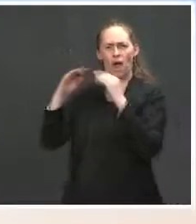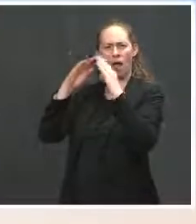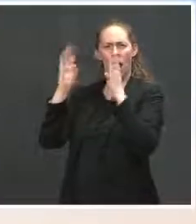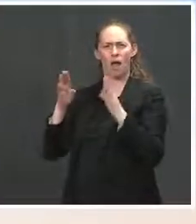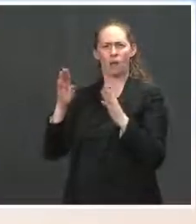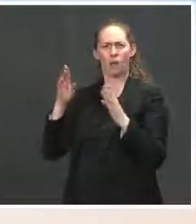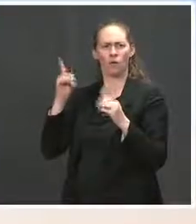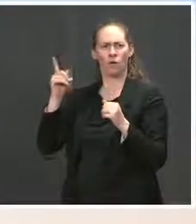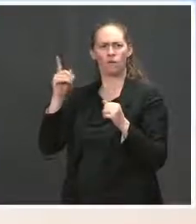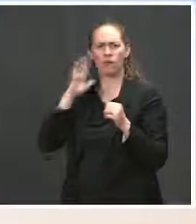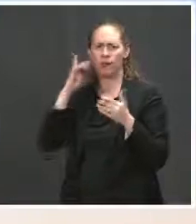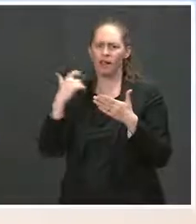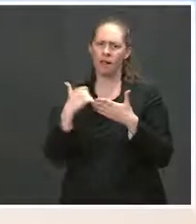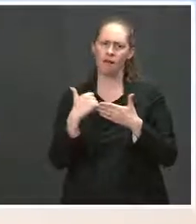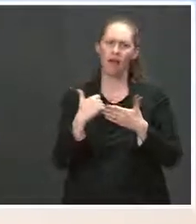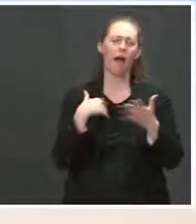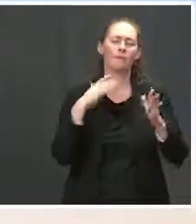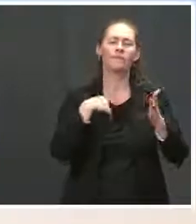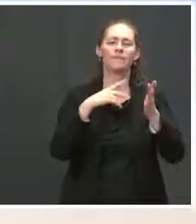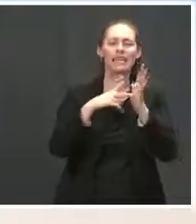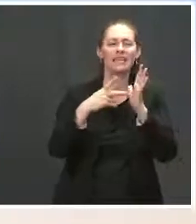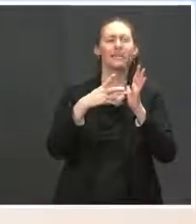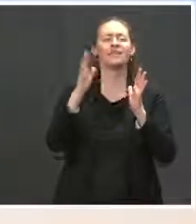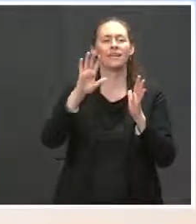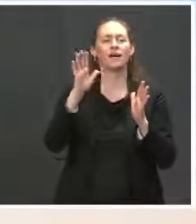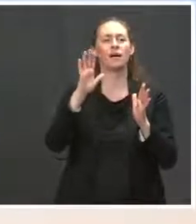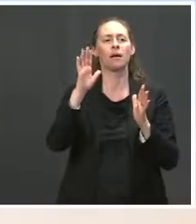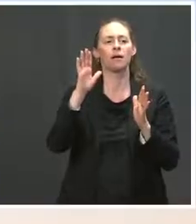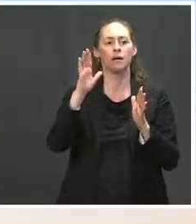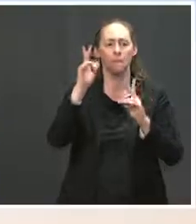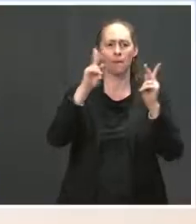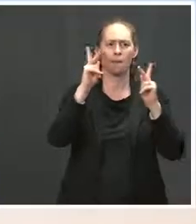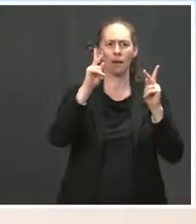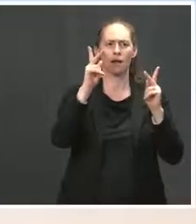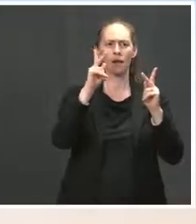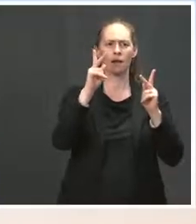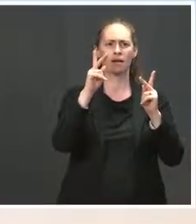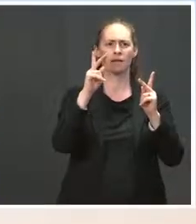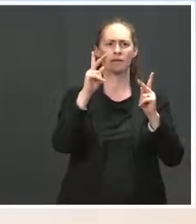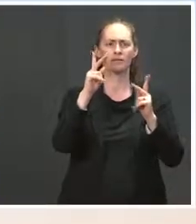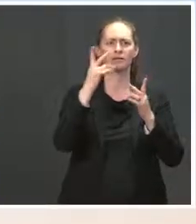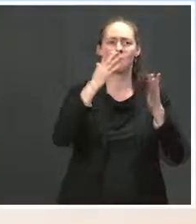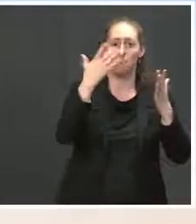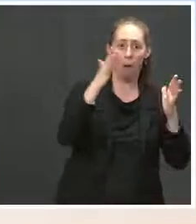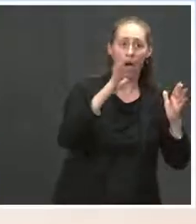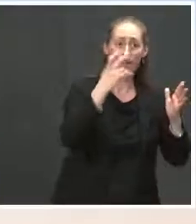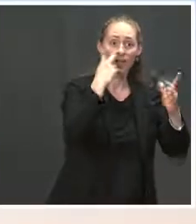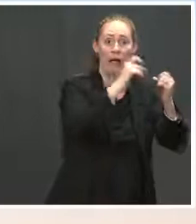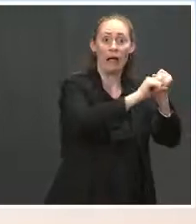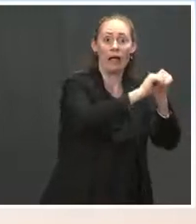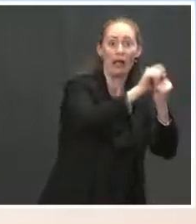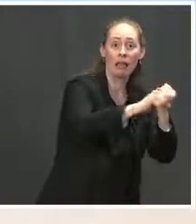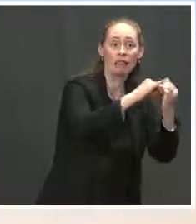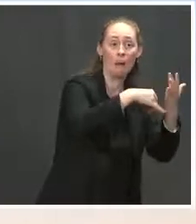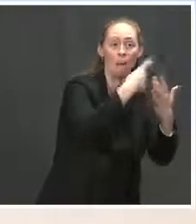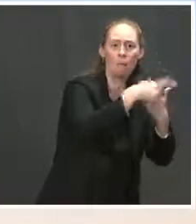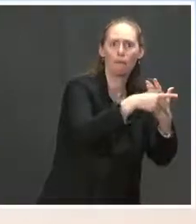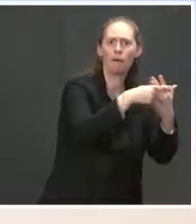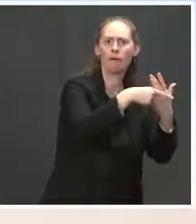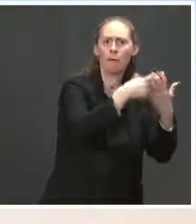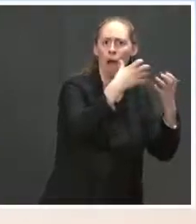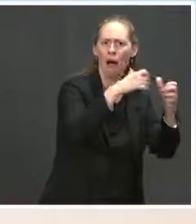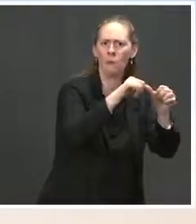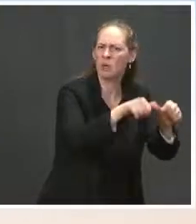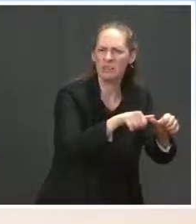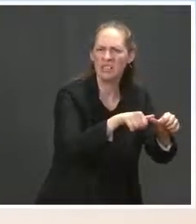but don't want to see permanent entitlements in their view? Well, I would say first, in someone you didn't mention, Senator Romney has also proposed